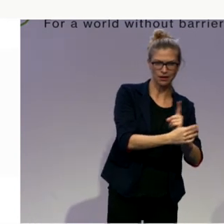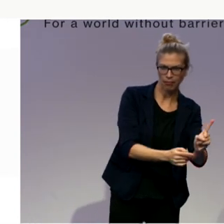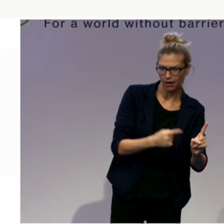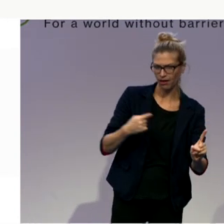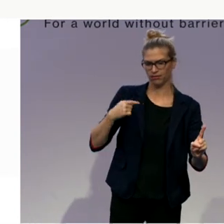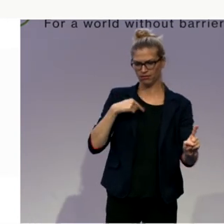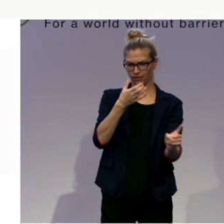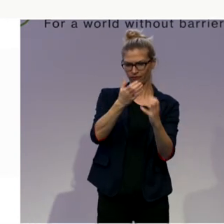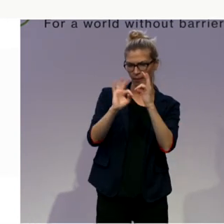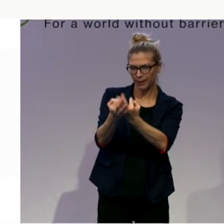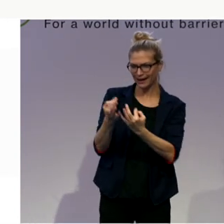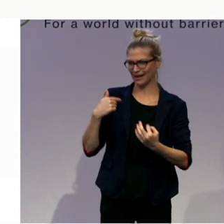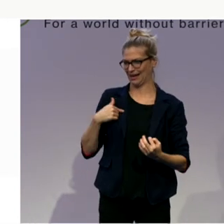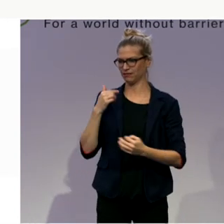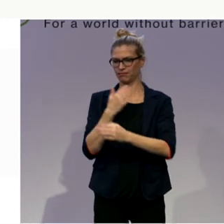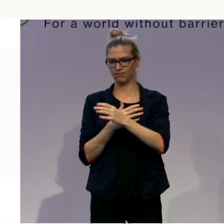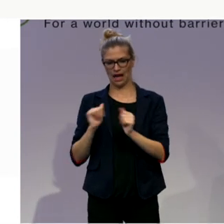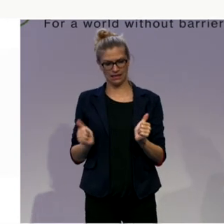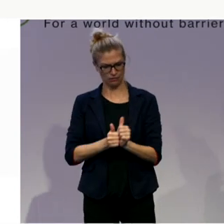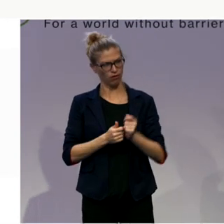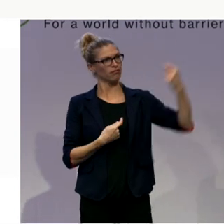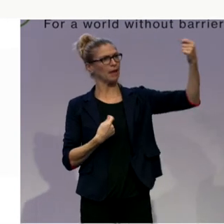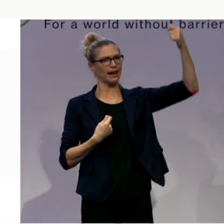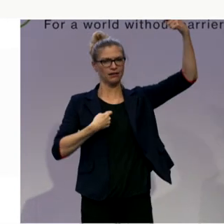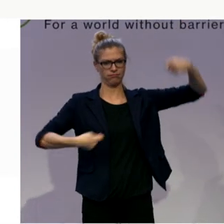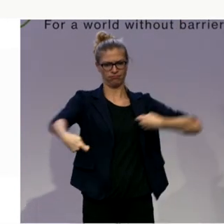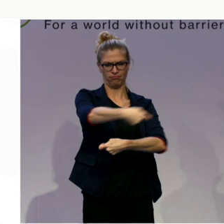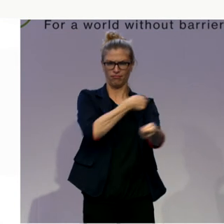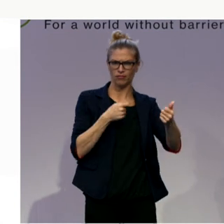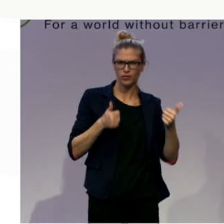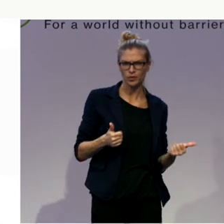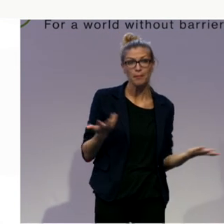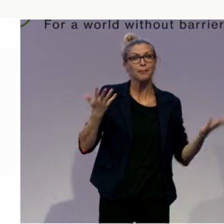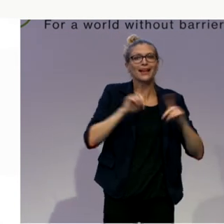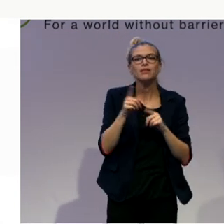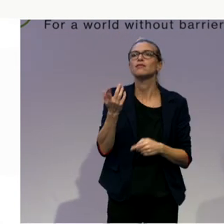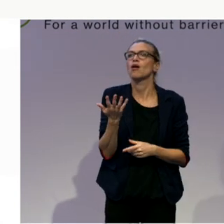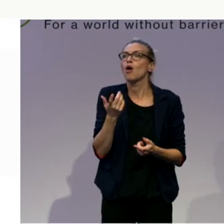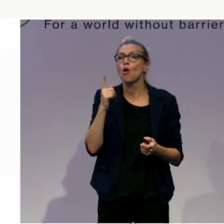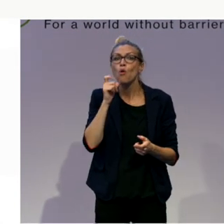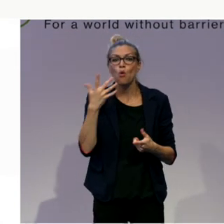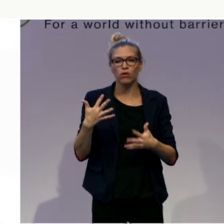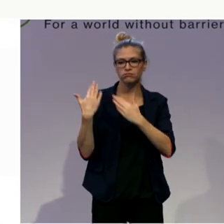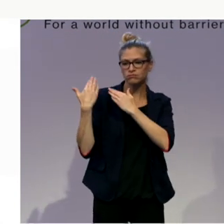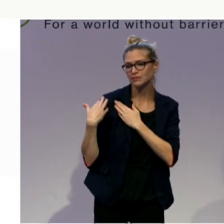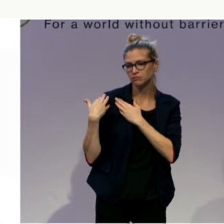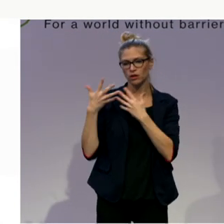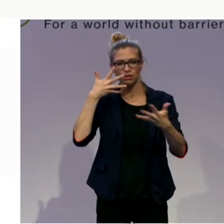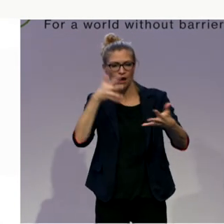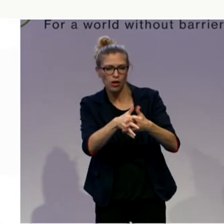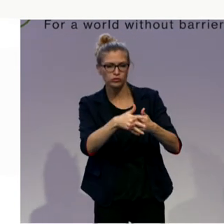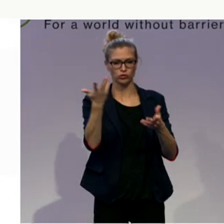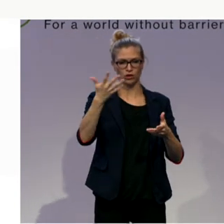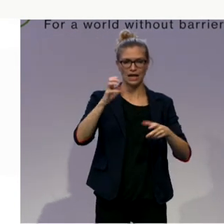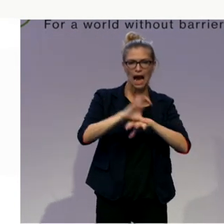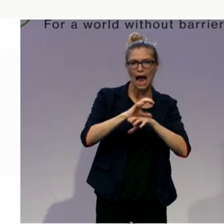gets to the heart of who it's for, how it's administered, how it's transparent, and how it can empower. So I hope that's been helpful for